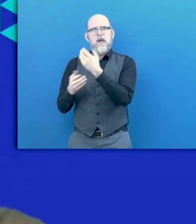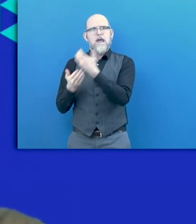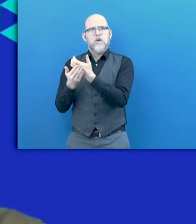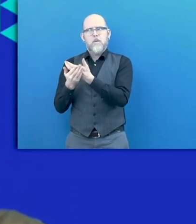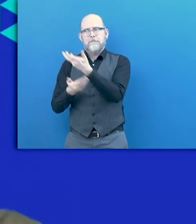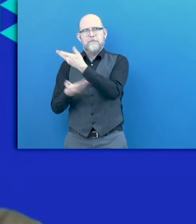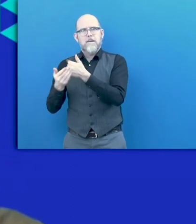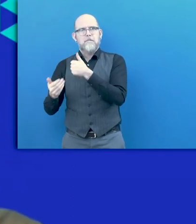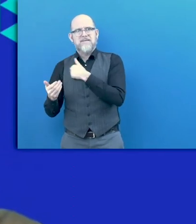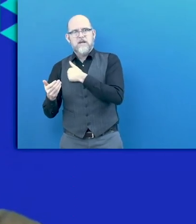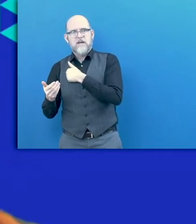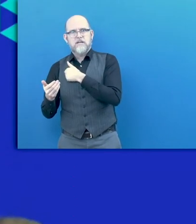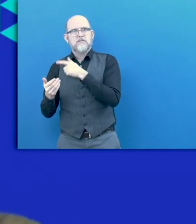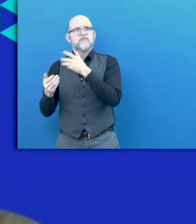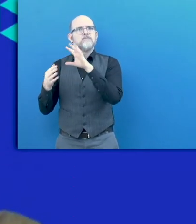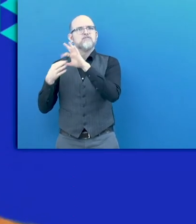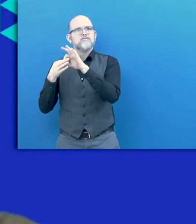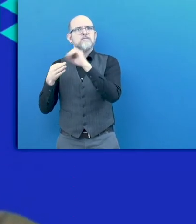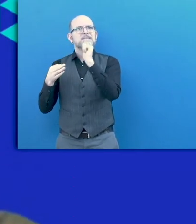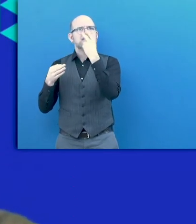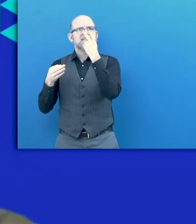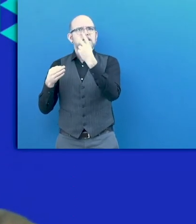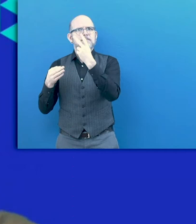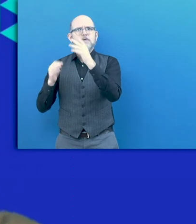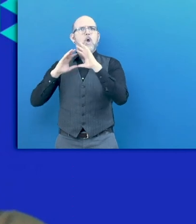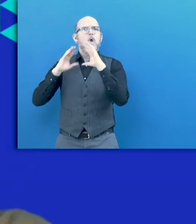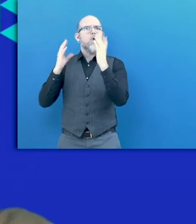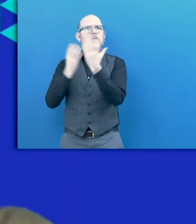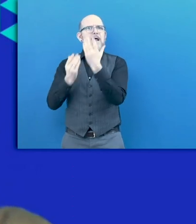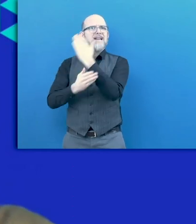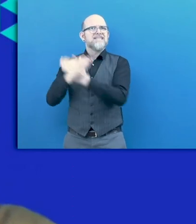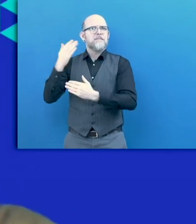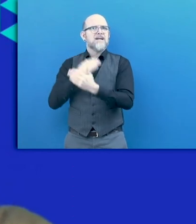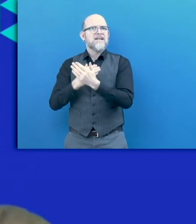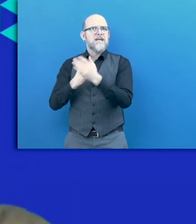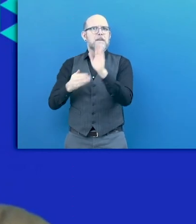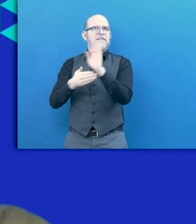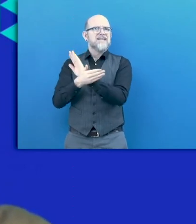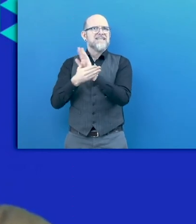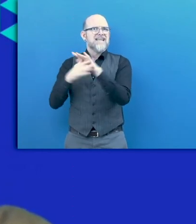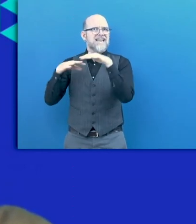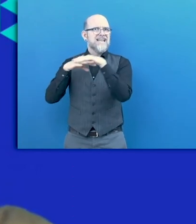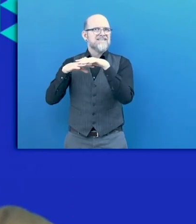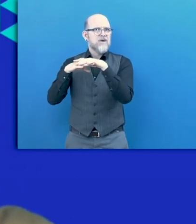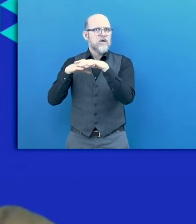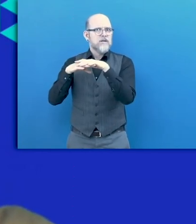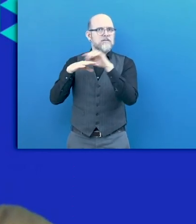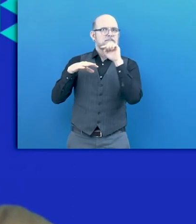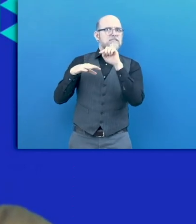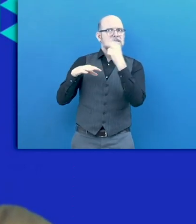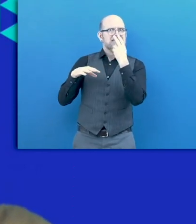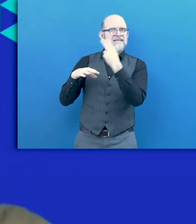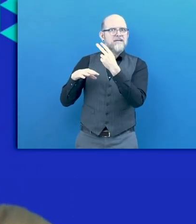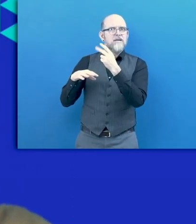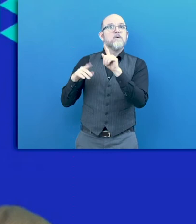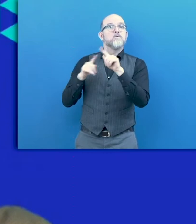Global Business and Disability Network, which brings together both global companies as well as national business and disability networks. We also benefit